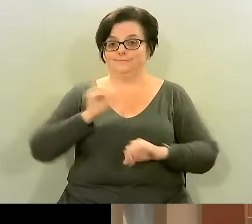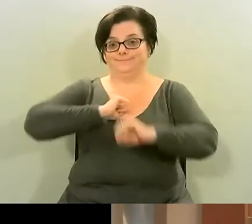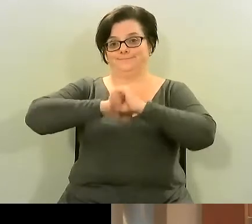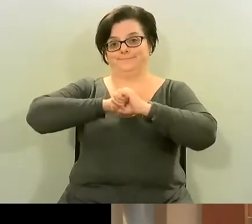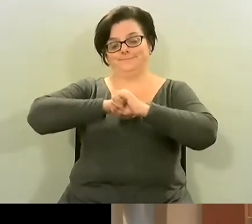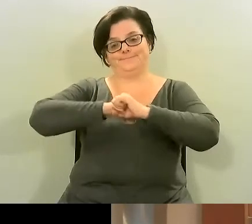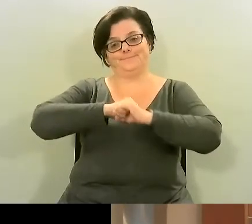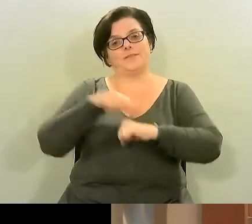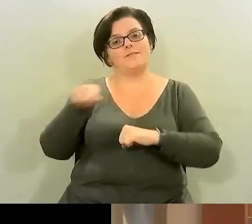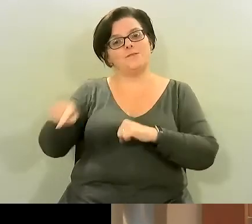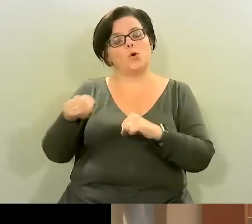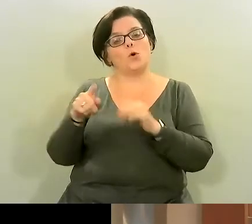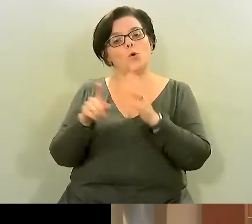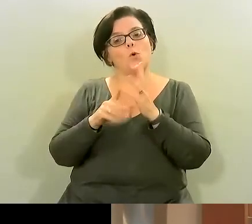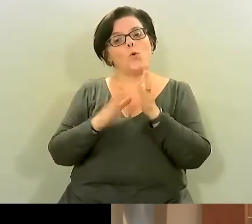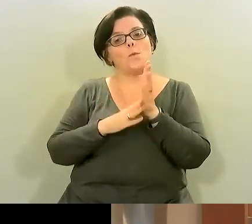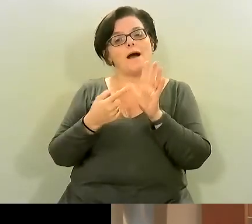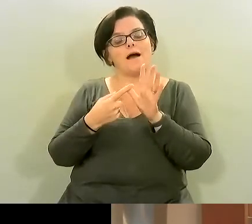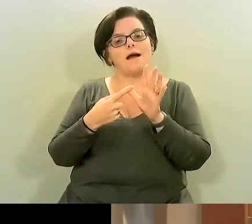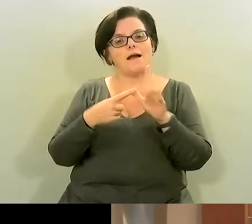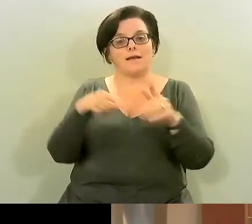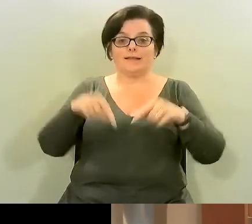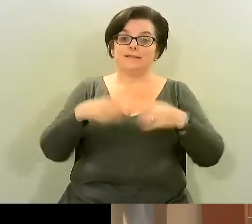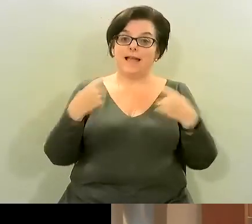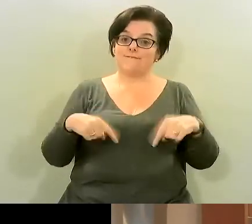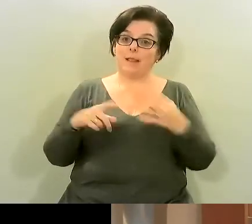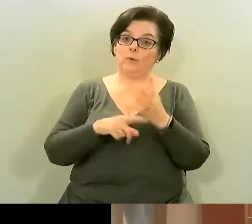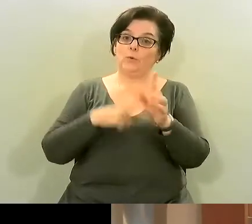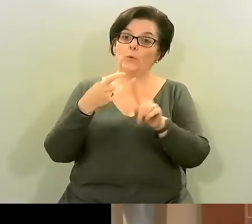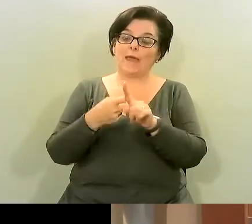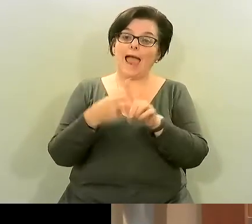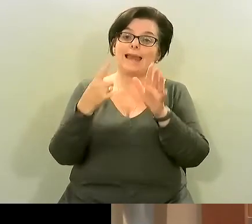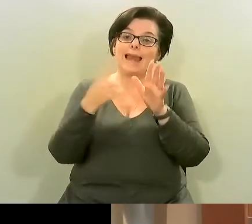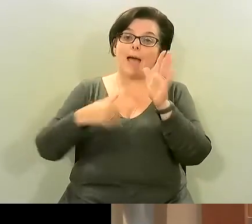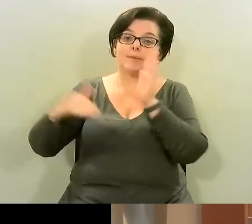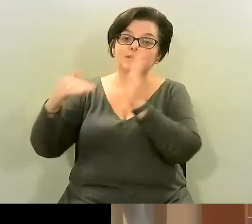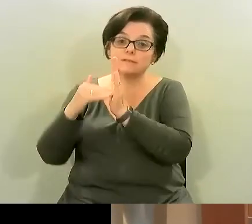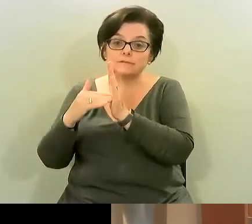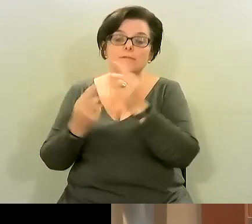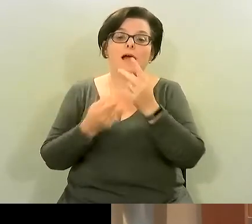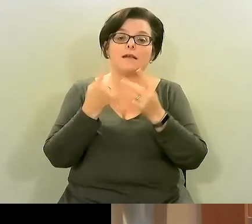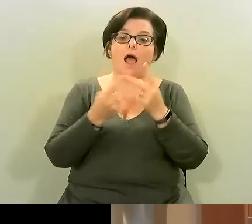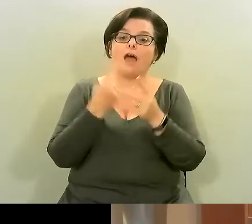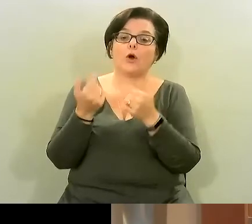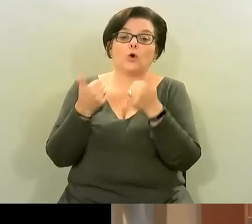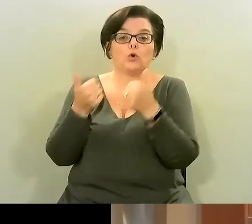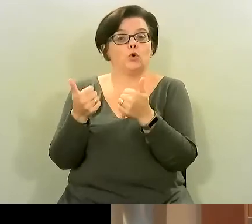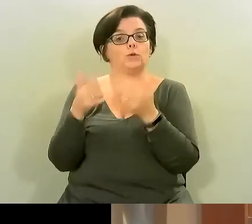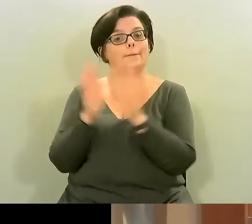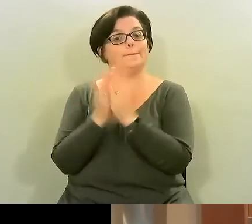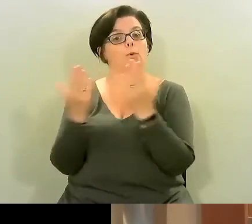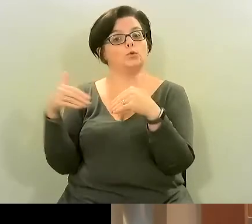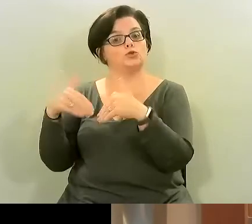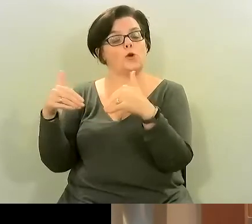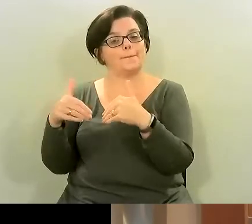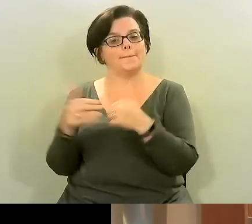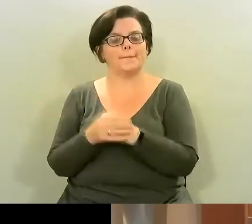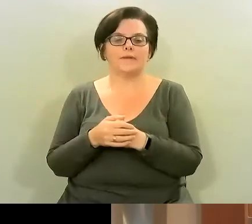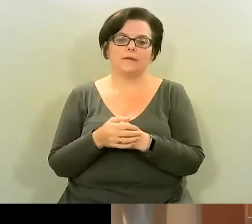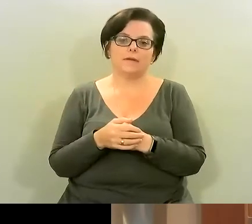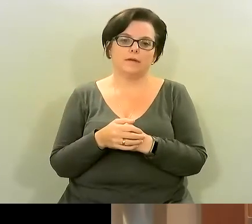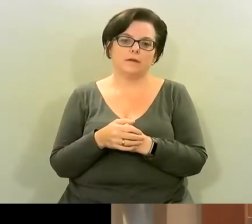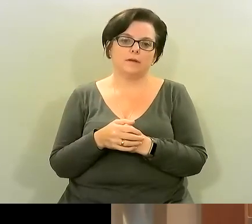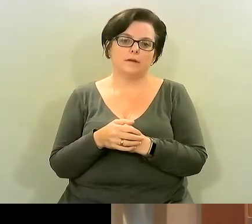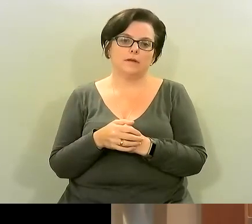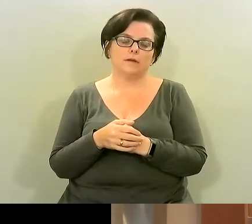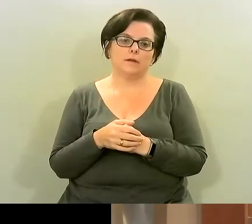book is now available in the united kingdom um from amazon and all good bookshops um um sam has just